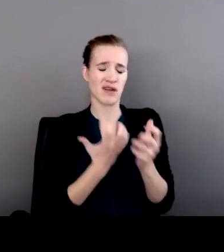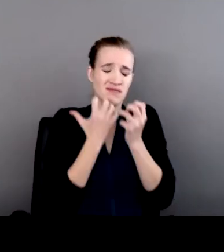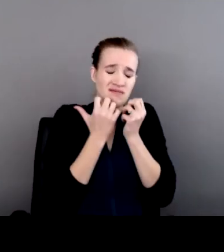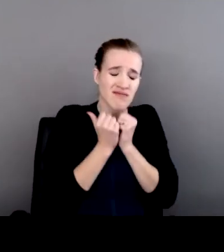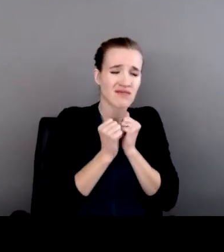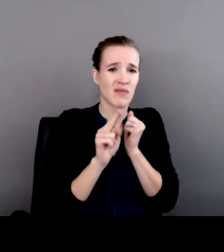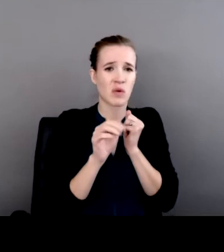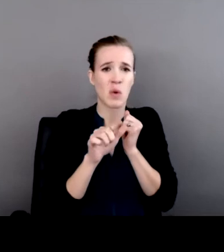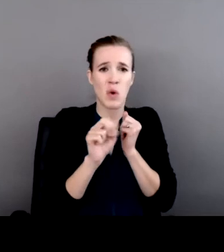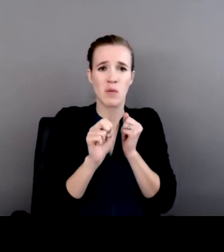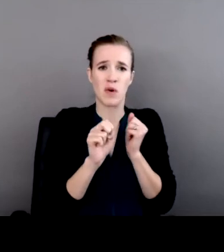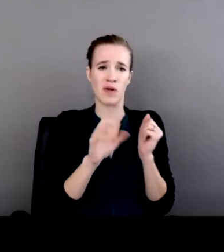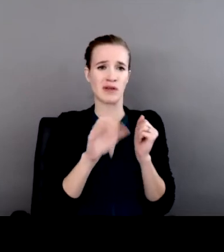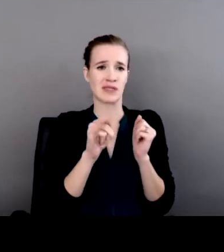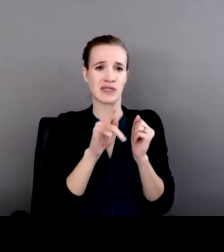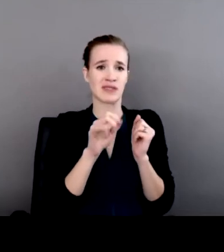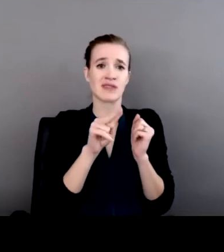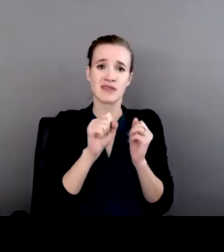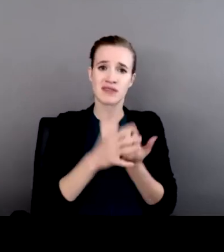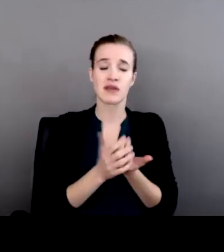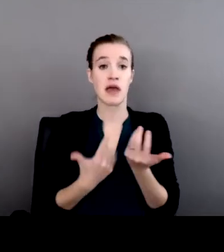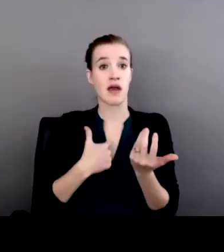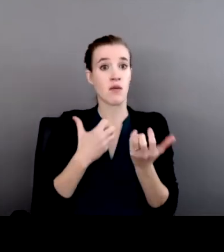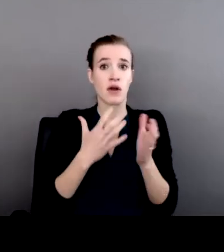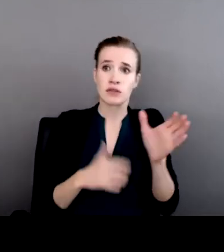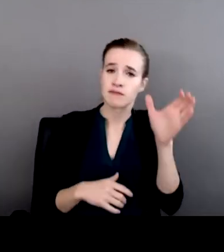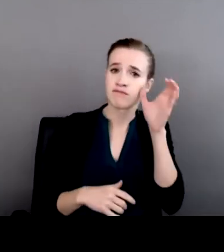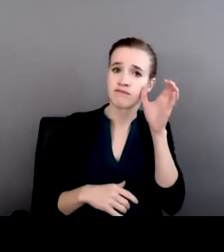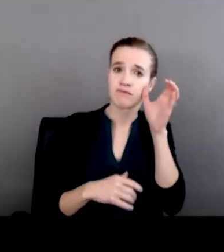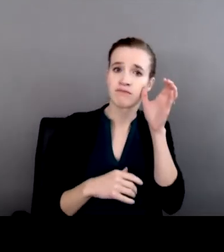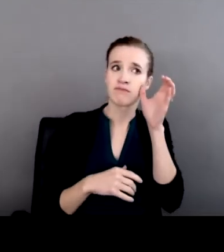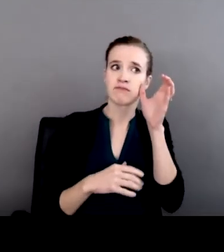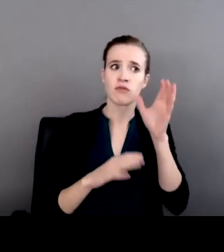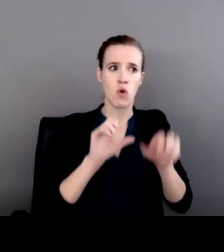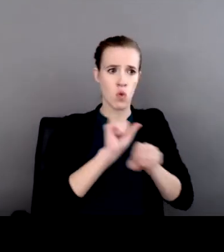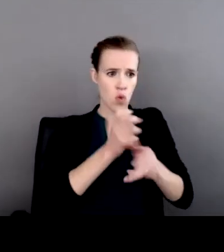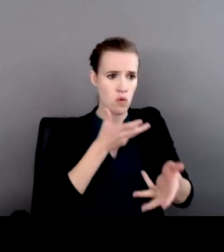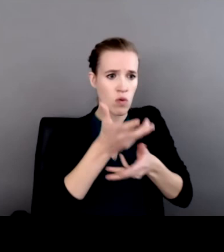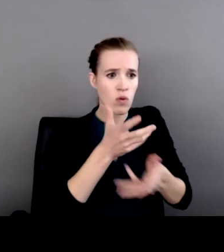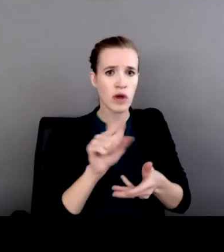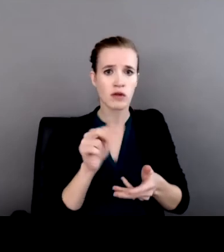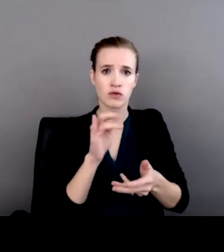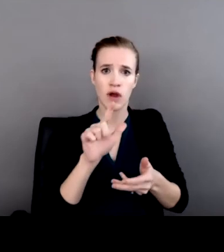to work with and listen, truly listen to tribal leaders and members,